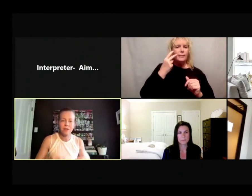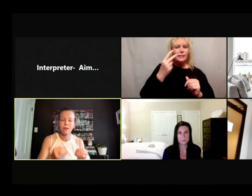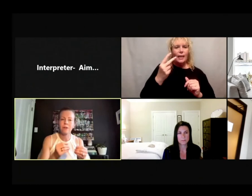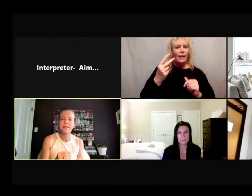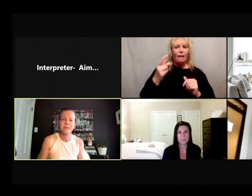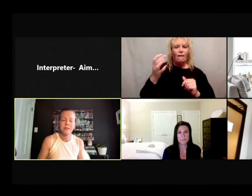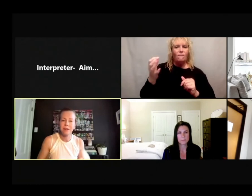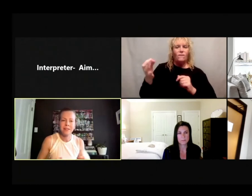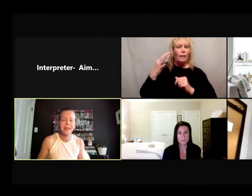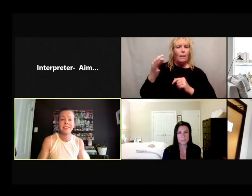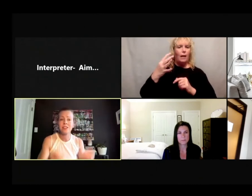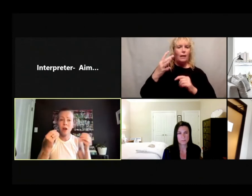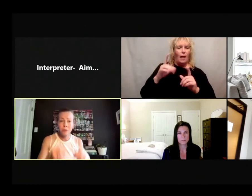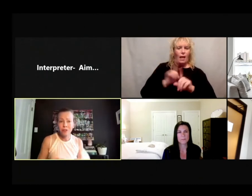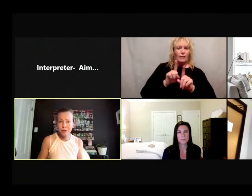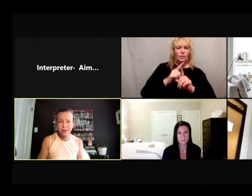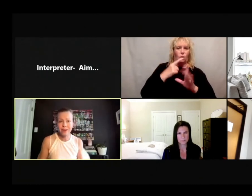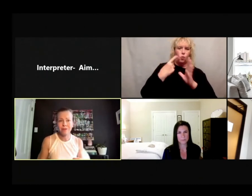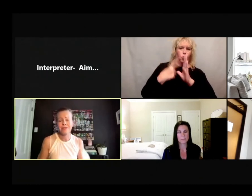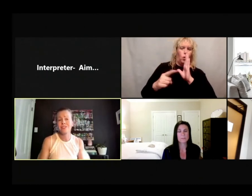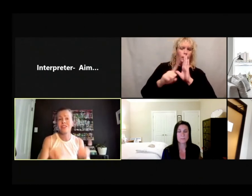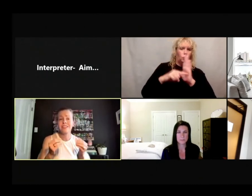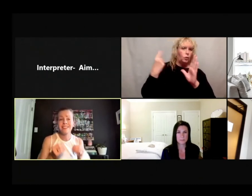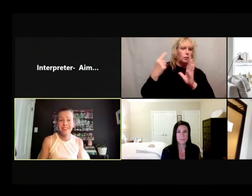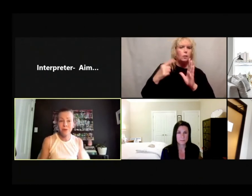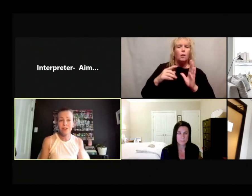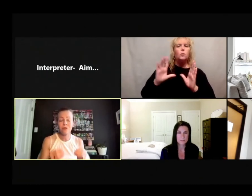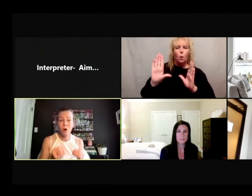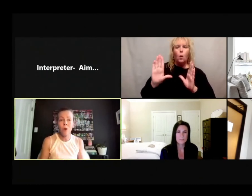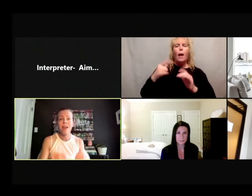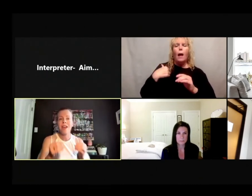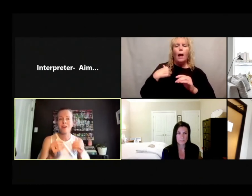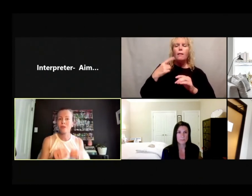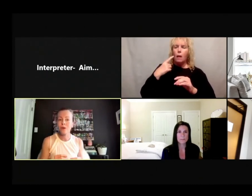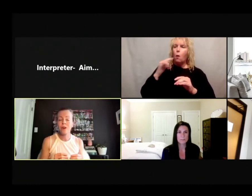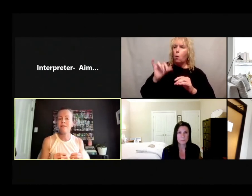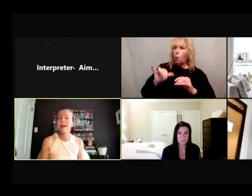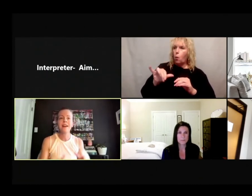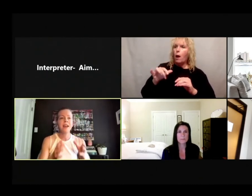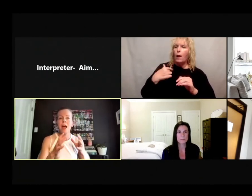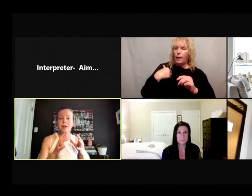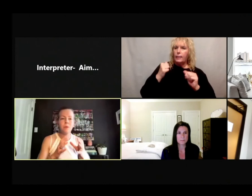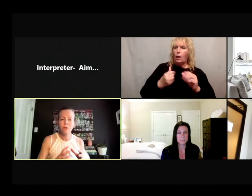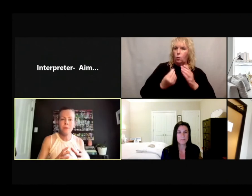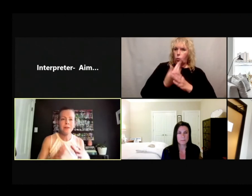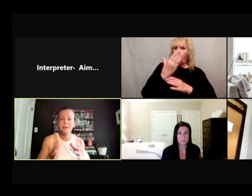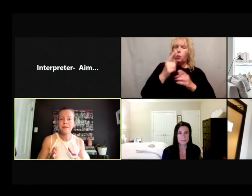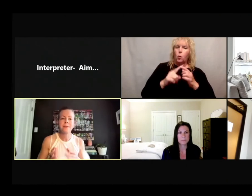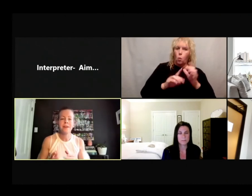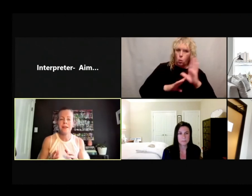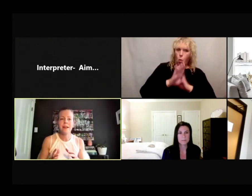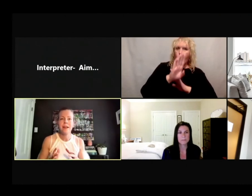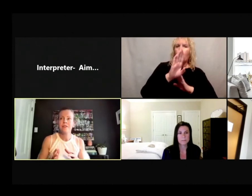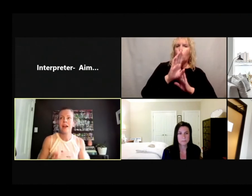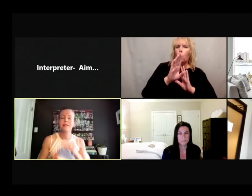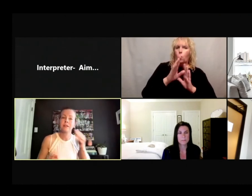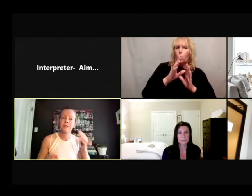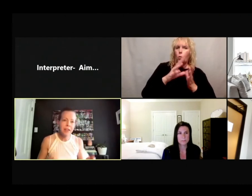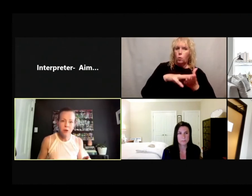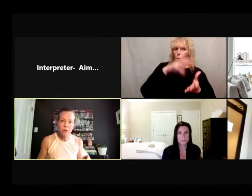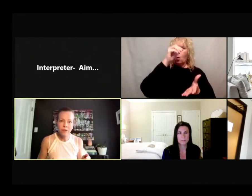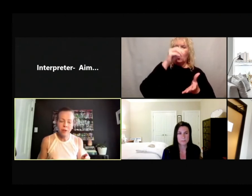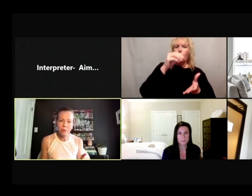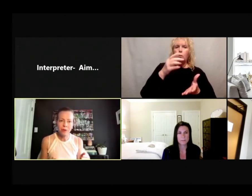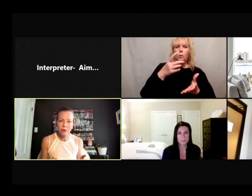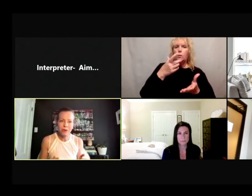critique or criticism. I see it as this opportunity for us to just continue to grow and learn. And that improvement doesn't mean that the